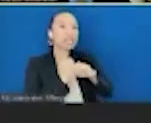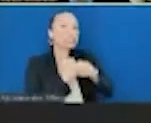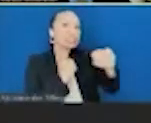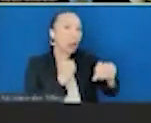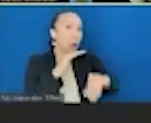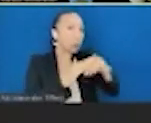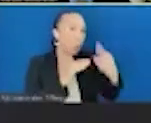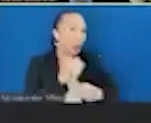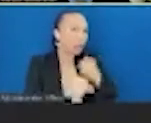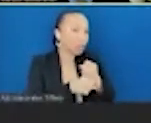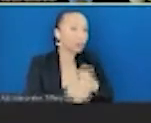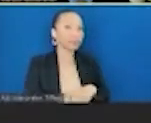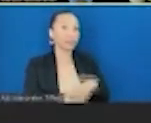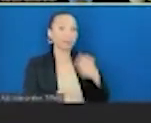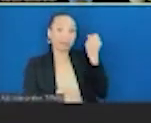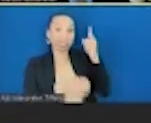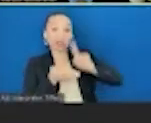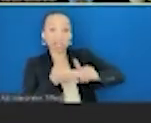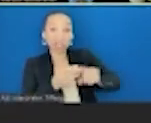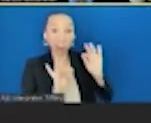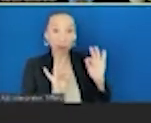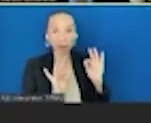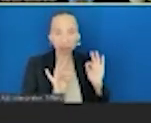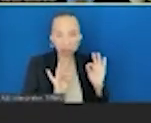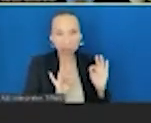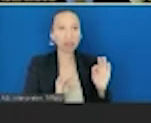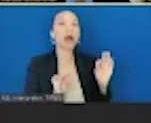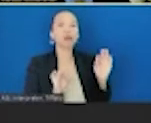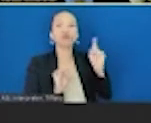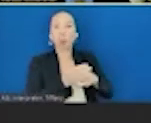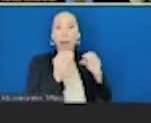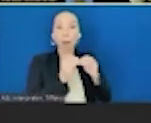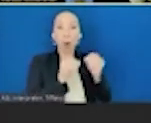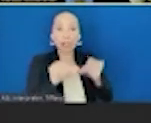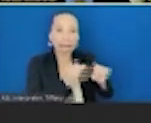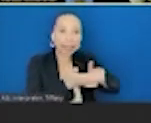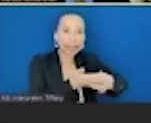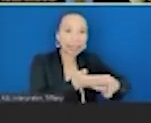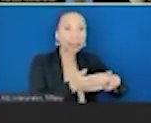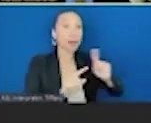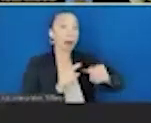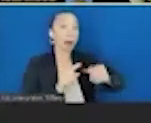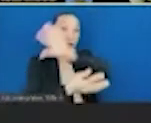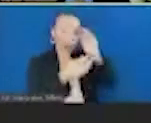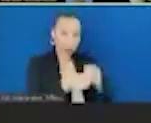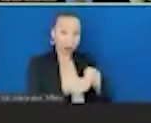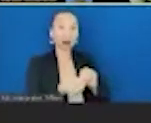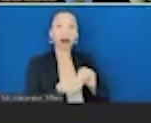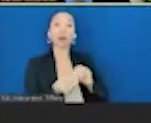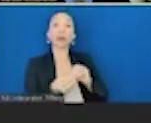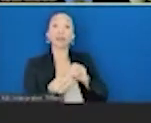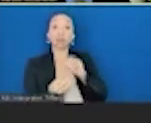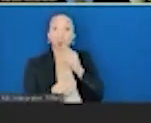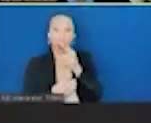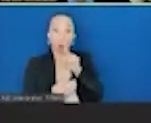while these studies aren't perfect and more science is needed, if you put all the evidence together, 21 of 22 studies that looked at diet quality